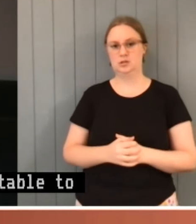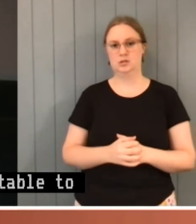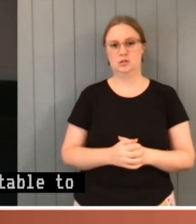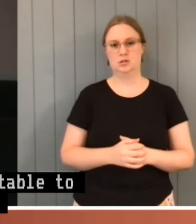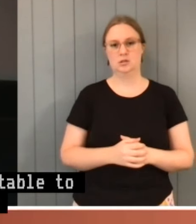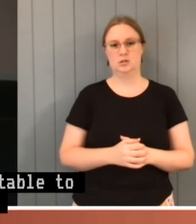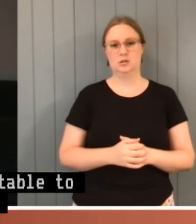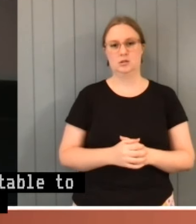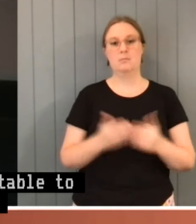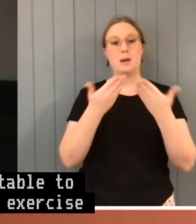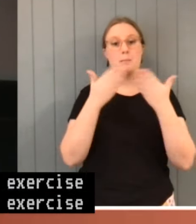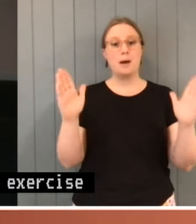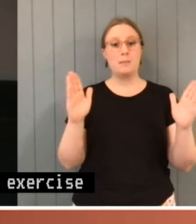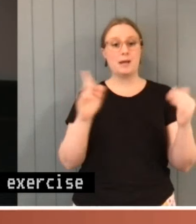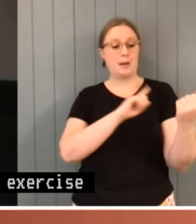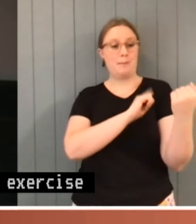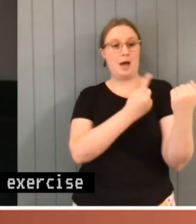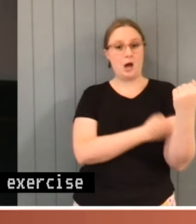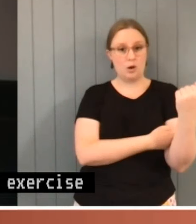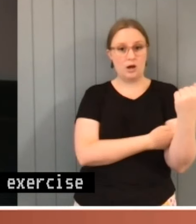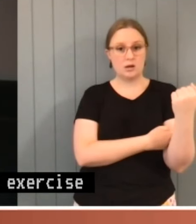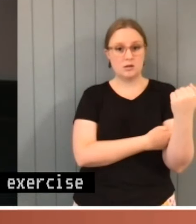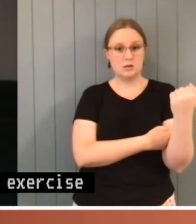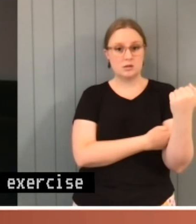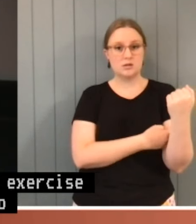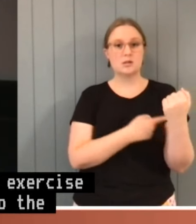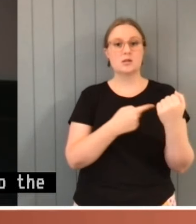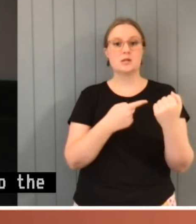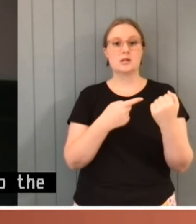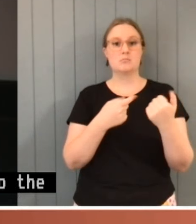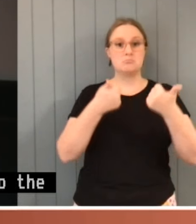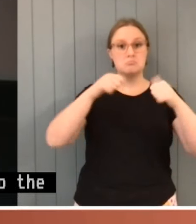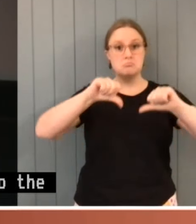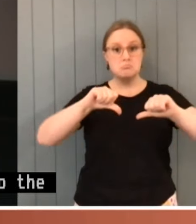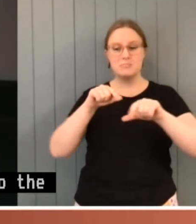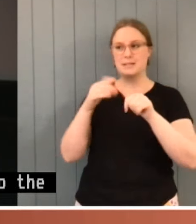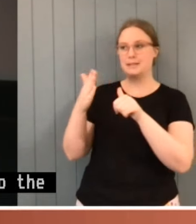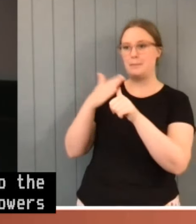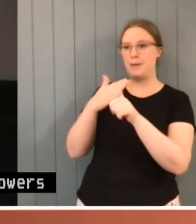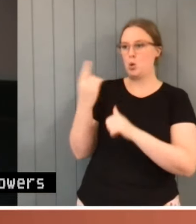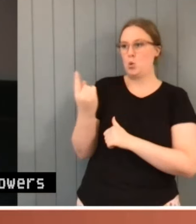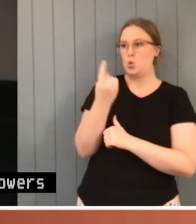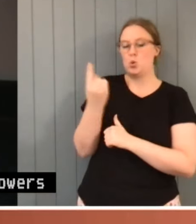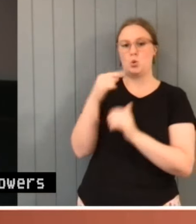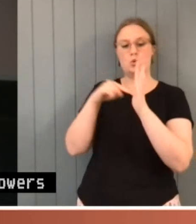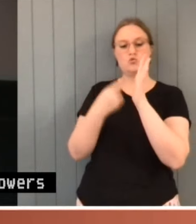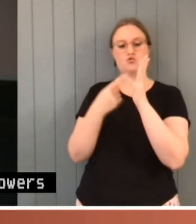exercise by a trustee of powers conferred under a trust, and that applies to members of Parliament.